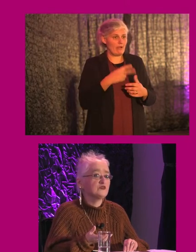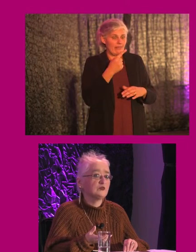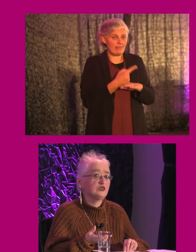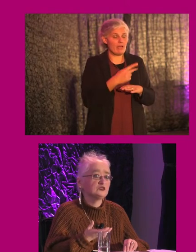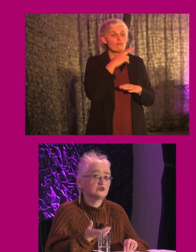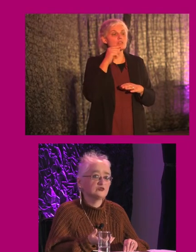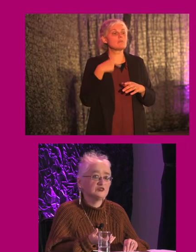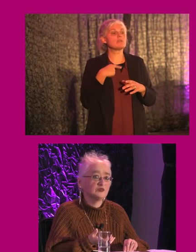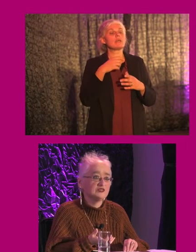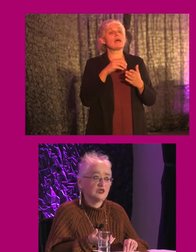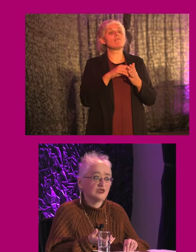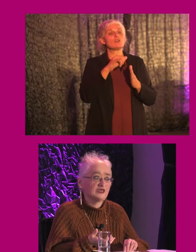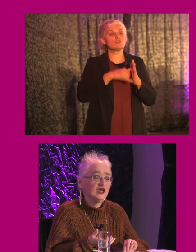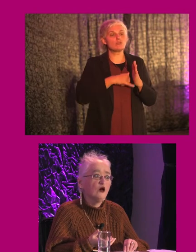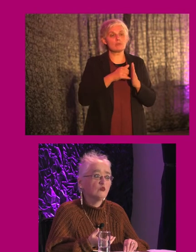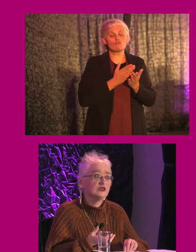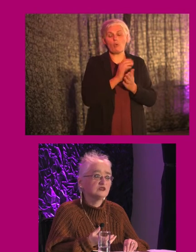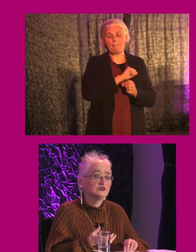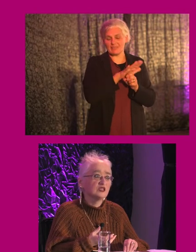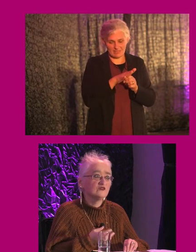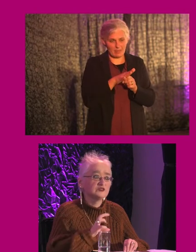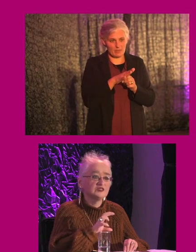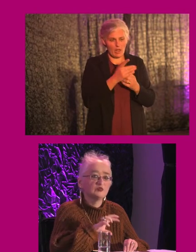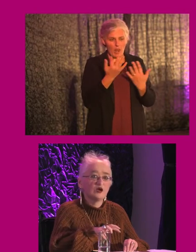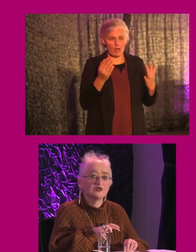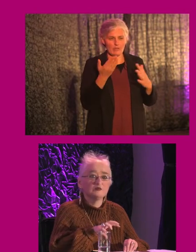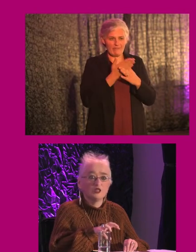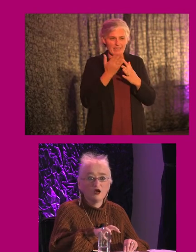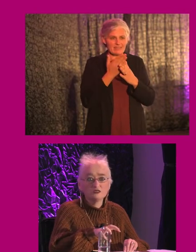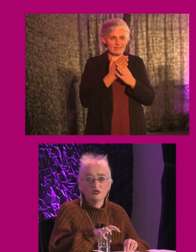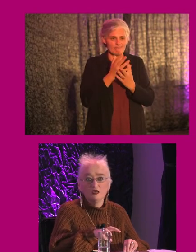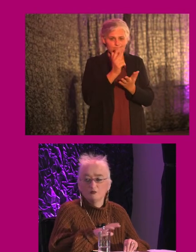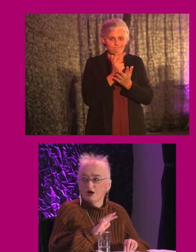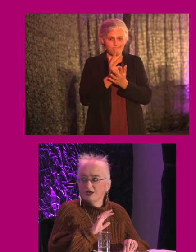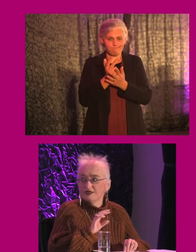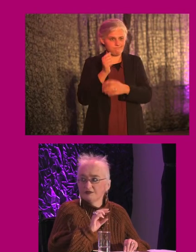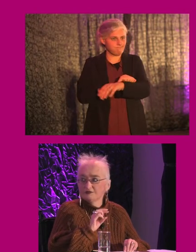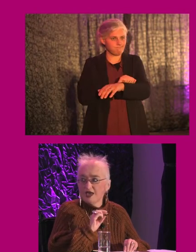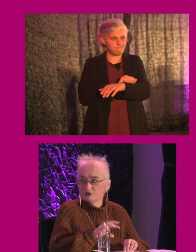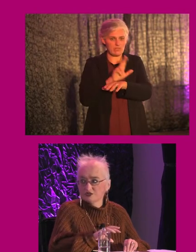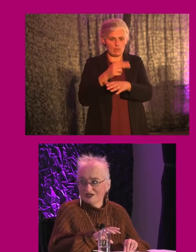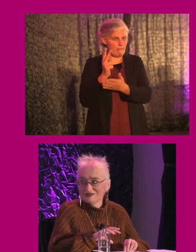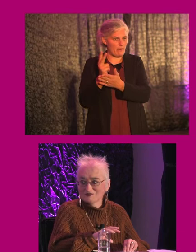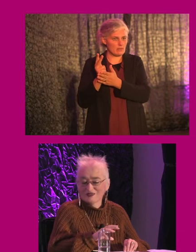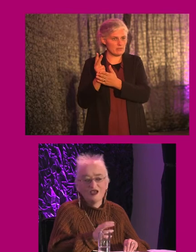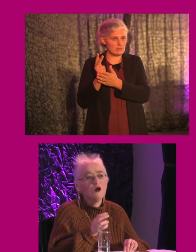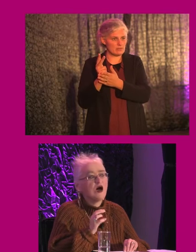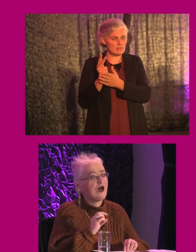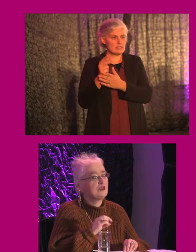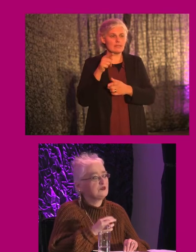example of that being during the recent pandemic, when there was a lot of accessible parking blocked by outdoor dining.